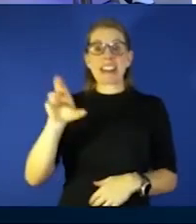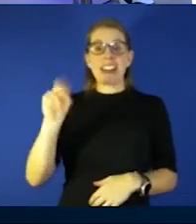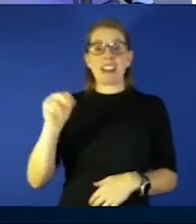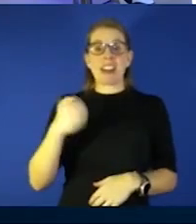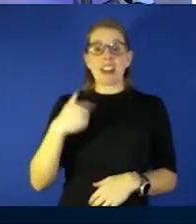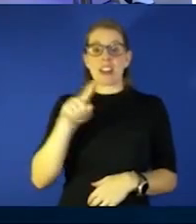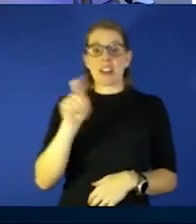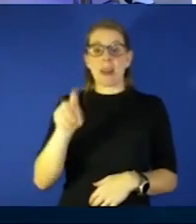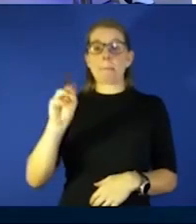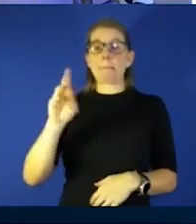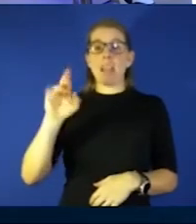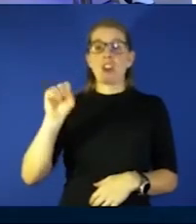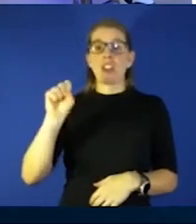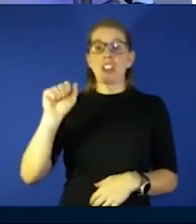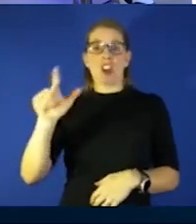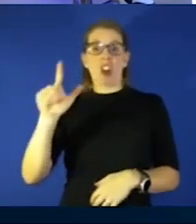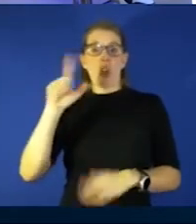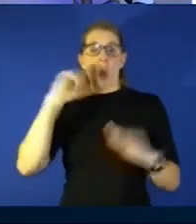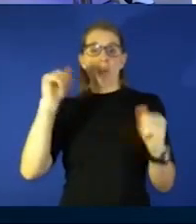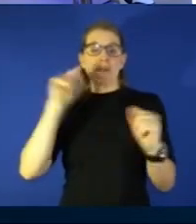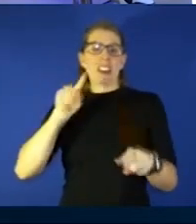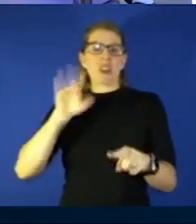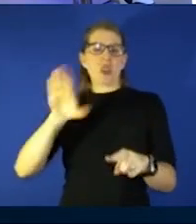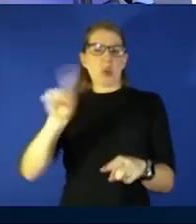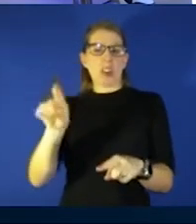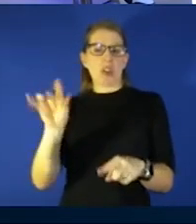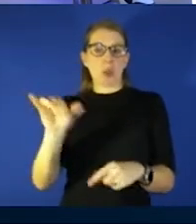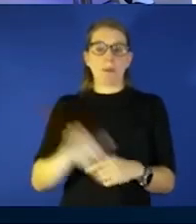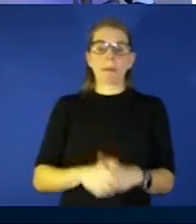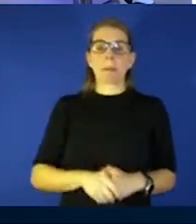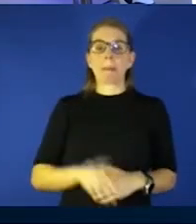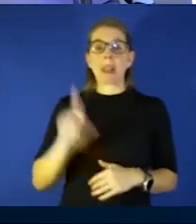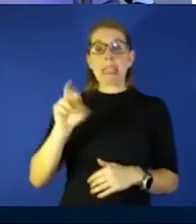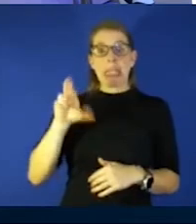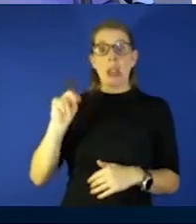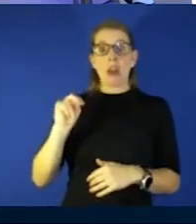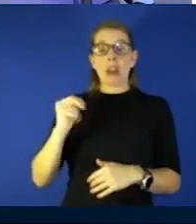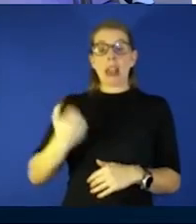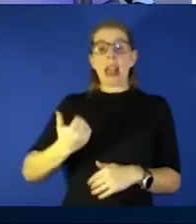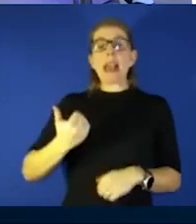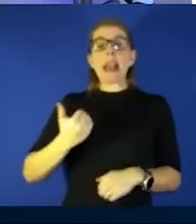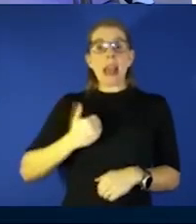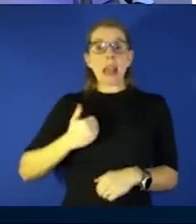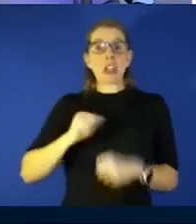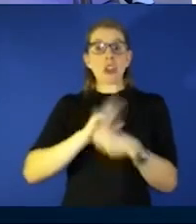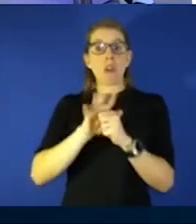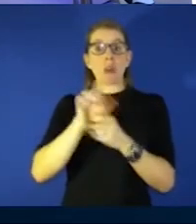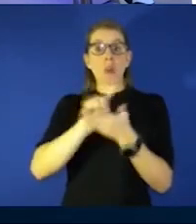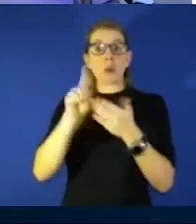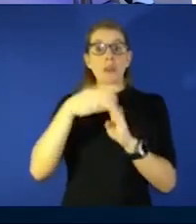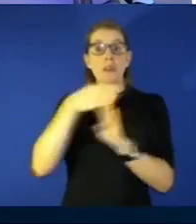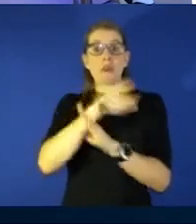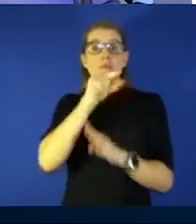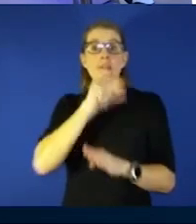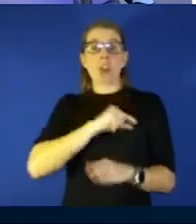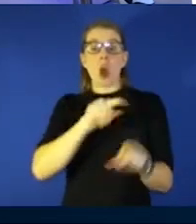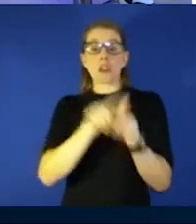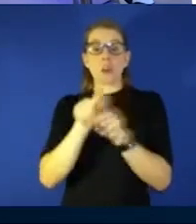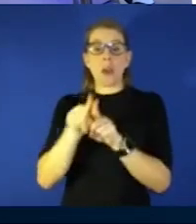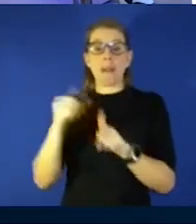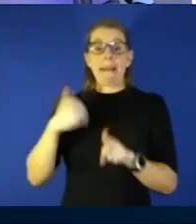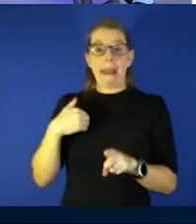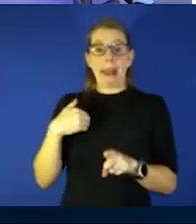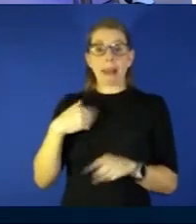i hope this answers yours as well but uh karen says that she had covid the week before thanksgiving uh she also had the